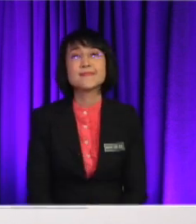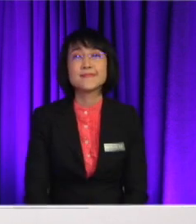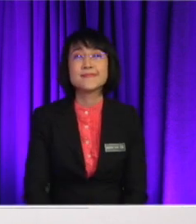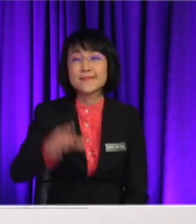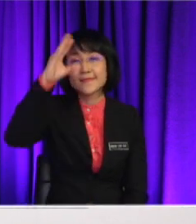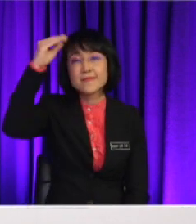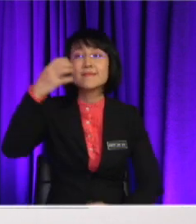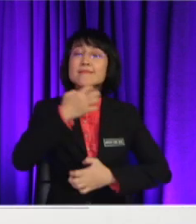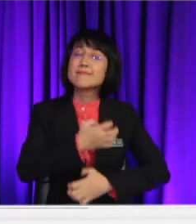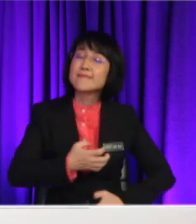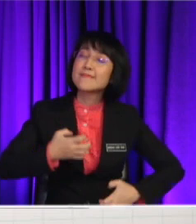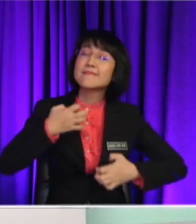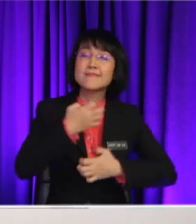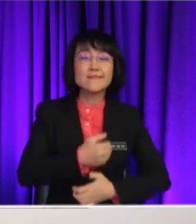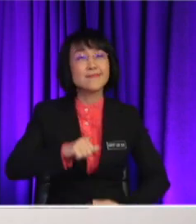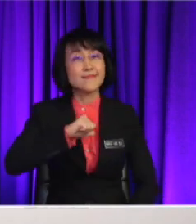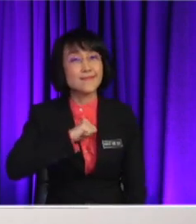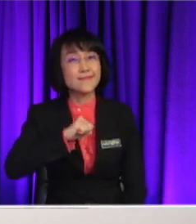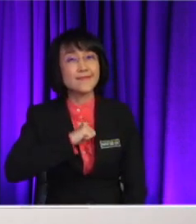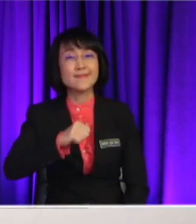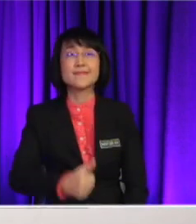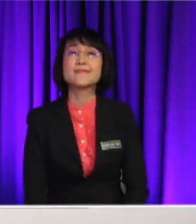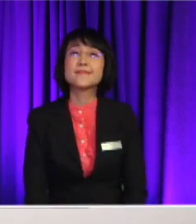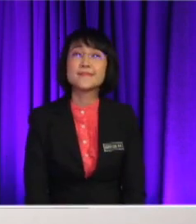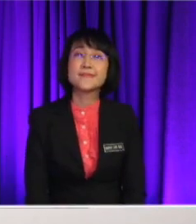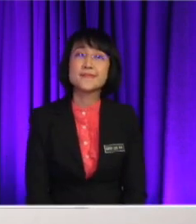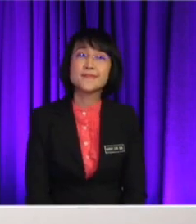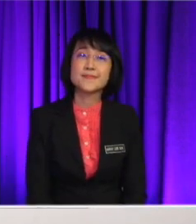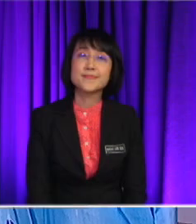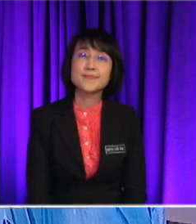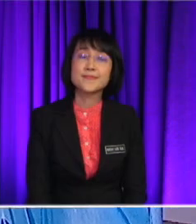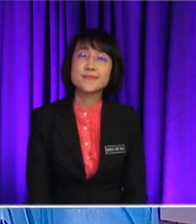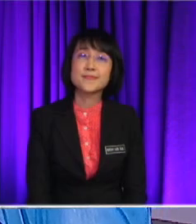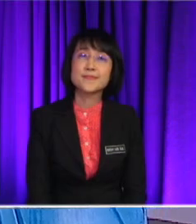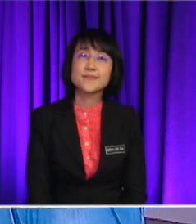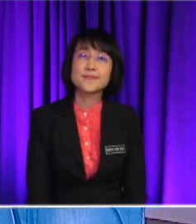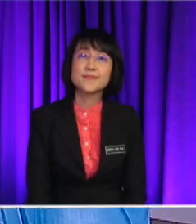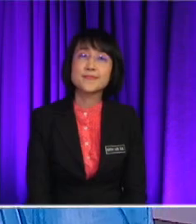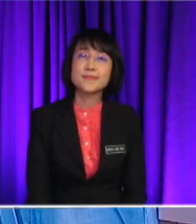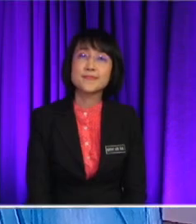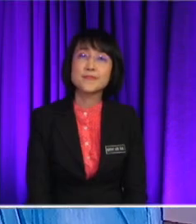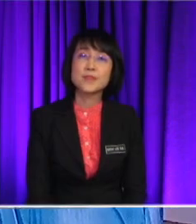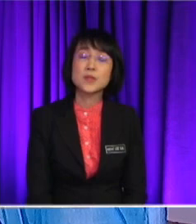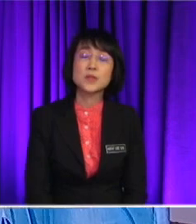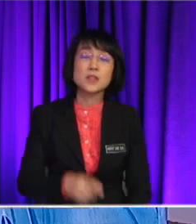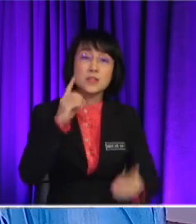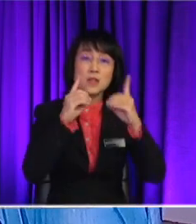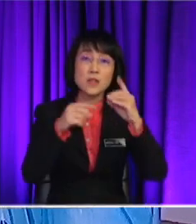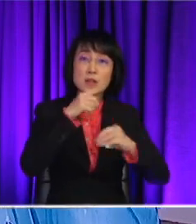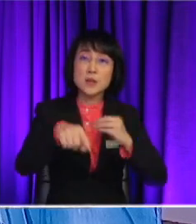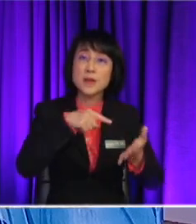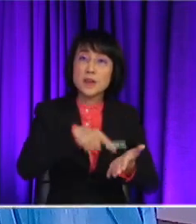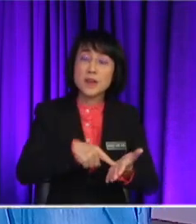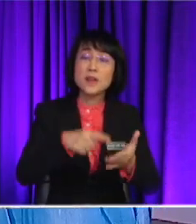like enjoying himself, right? Yeah yeah, sure So when we talk about this, first we have to